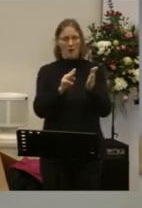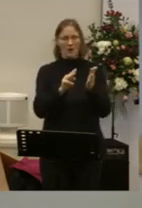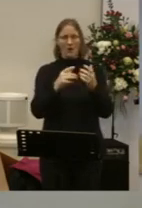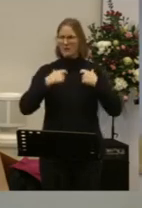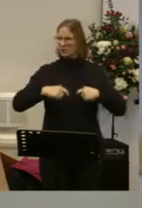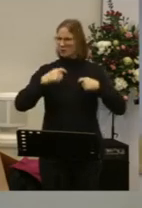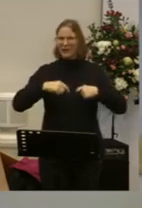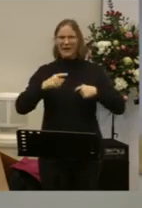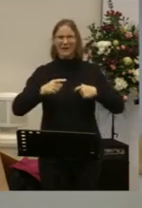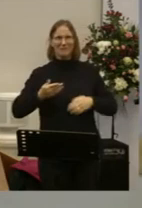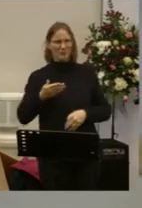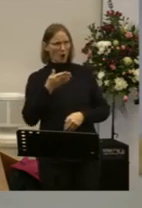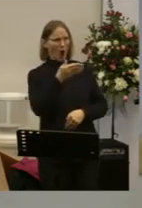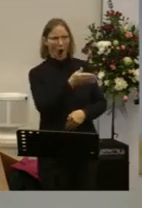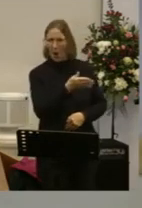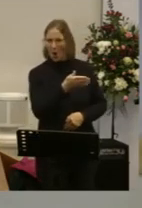Jesus isn't here yet